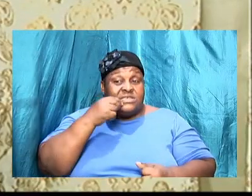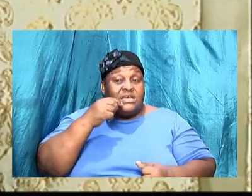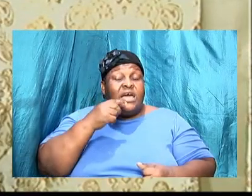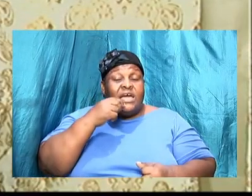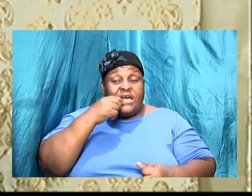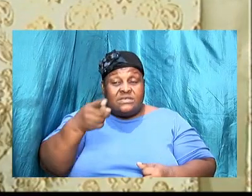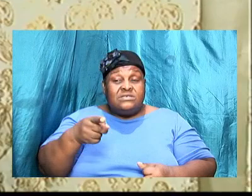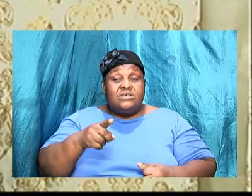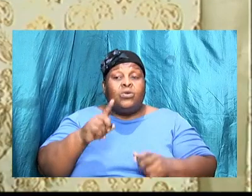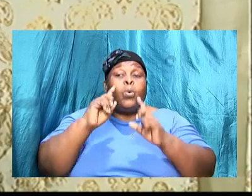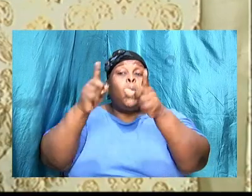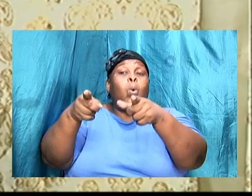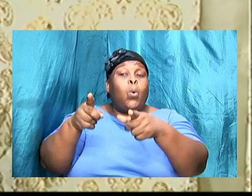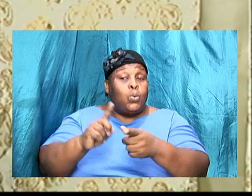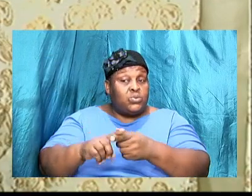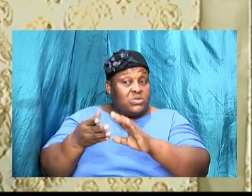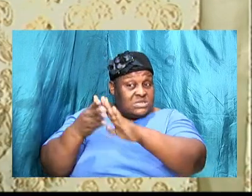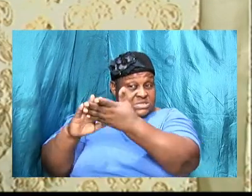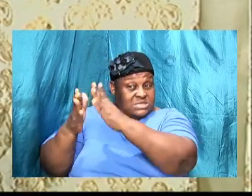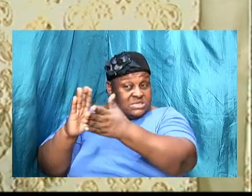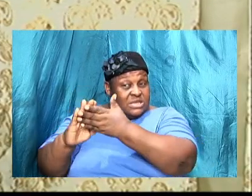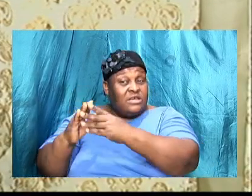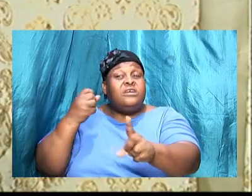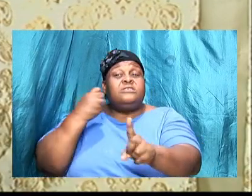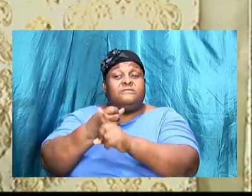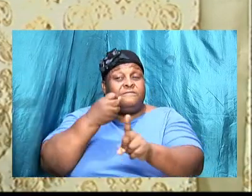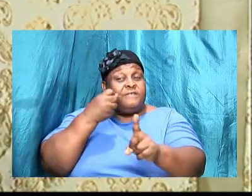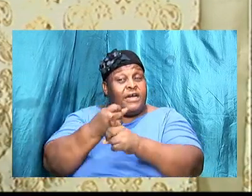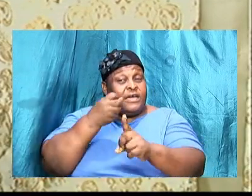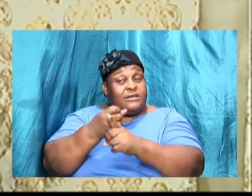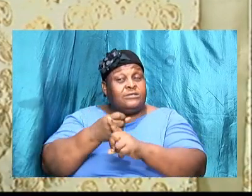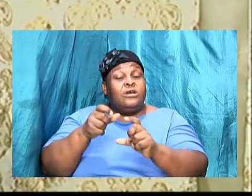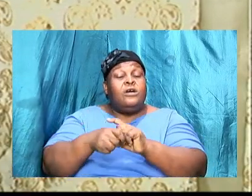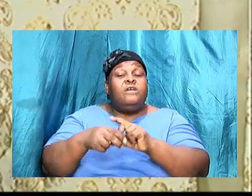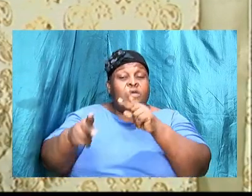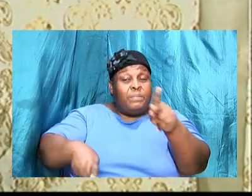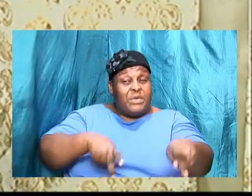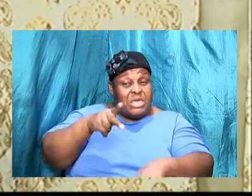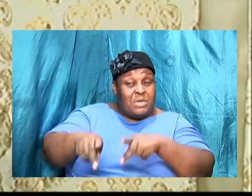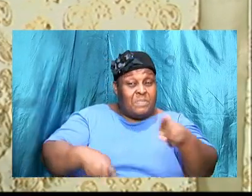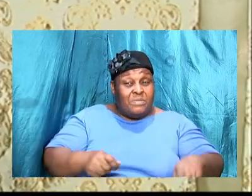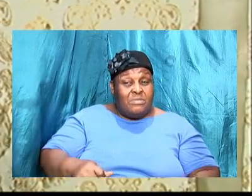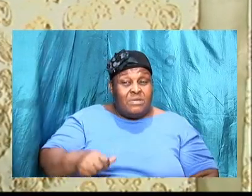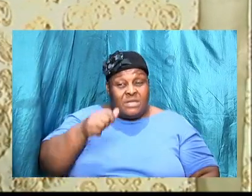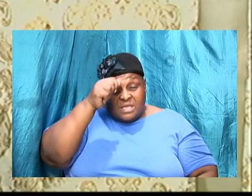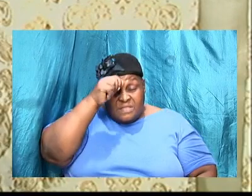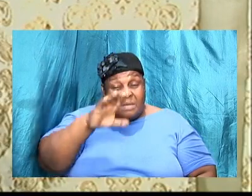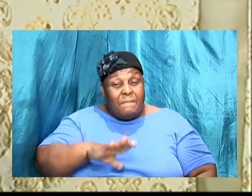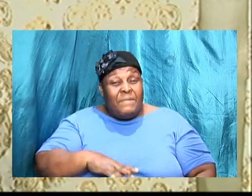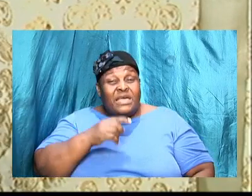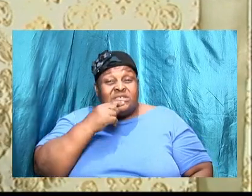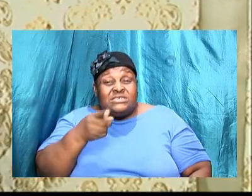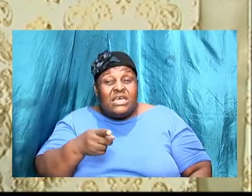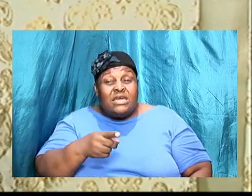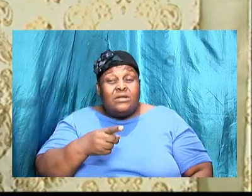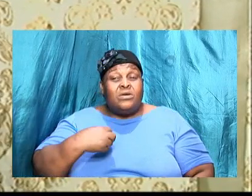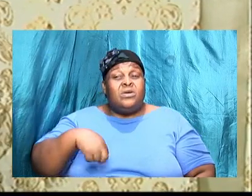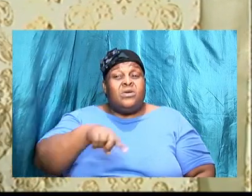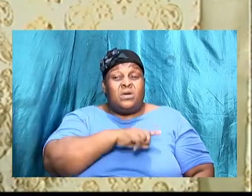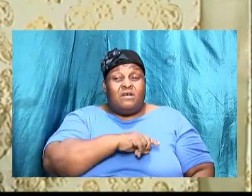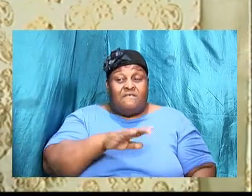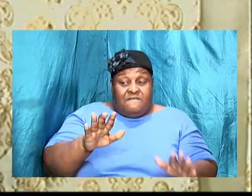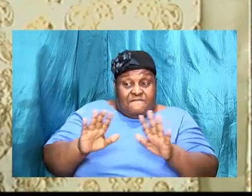to Keilah to fight on behalf of the people and the men said if we are afraid here